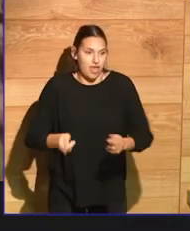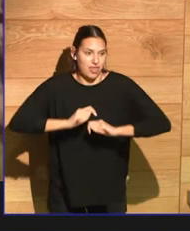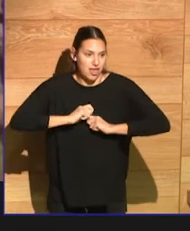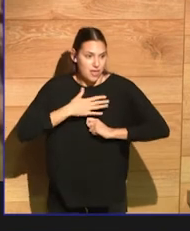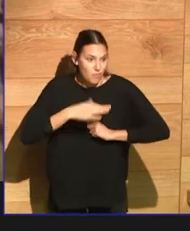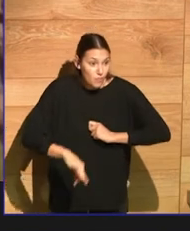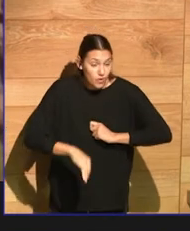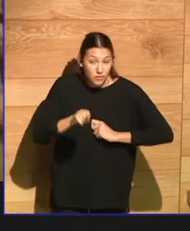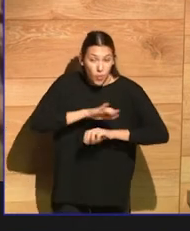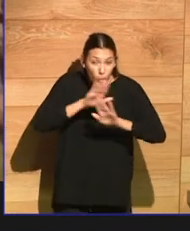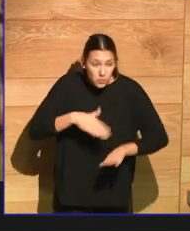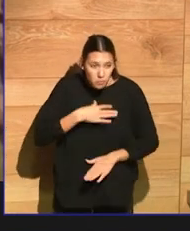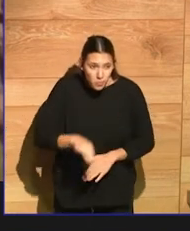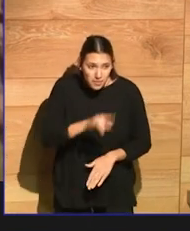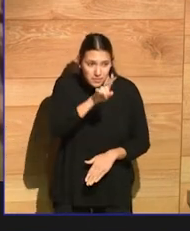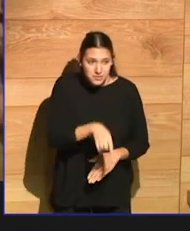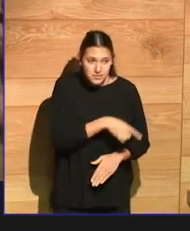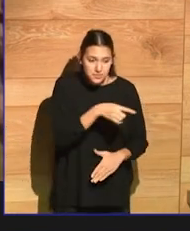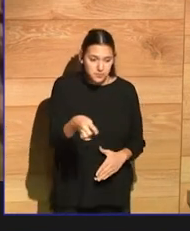credibility?